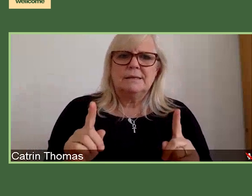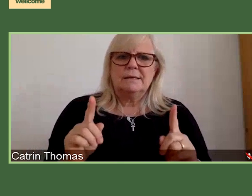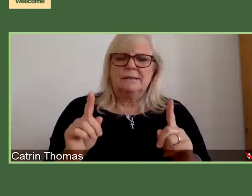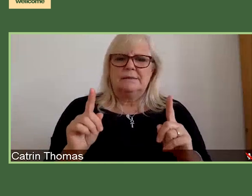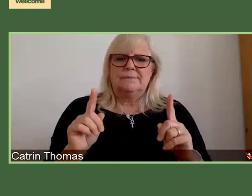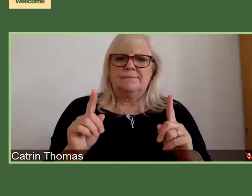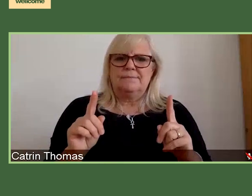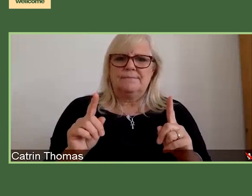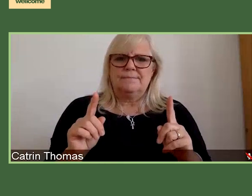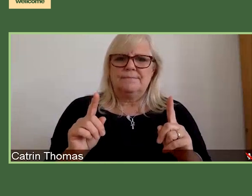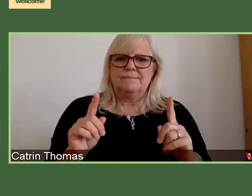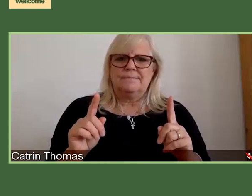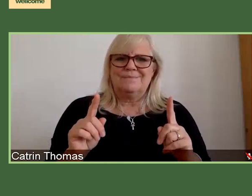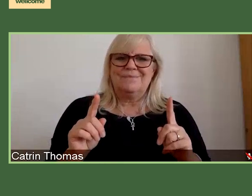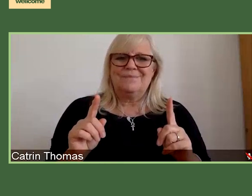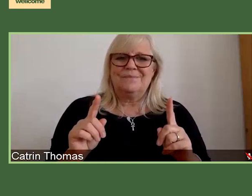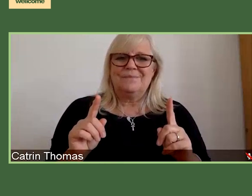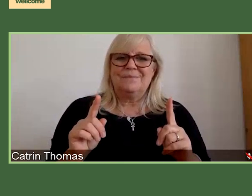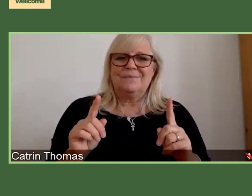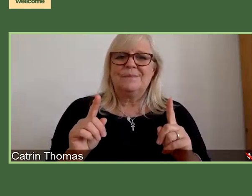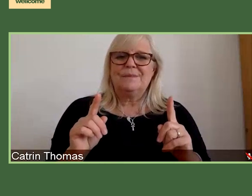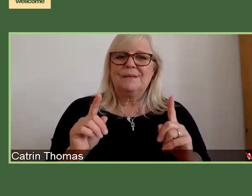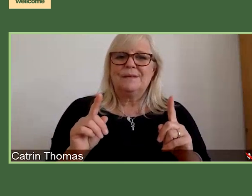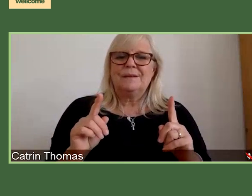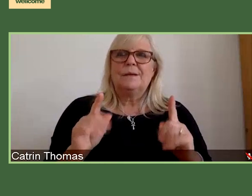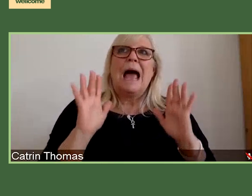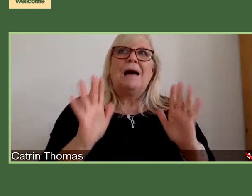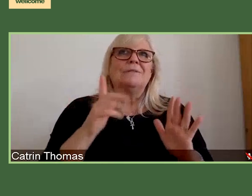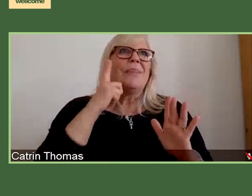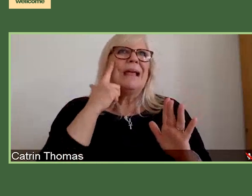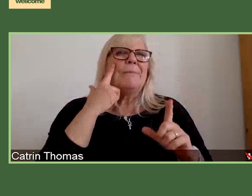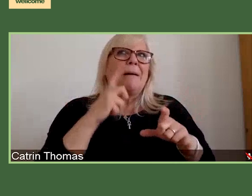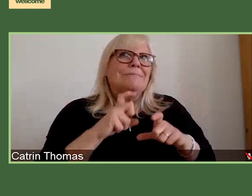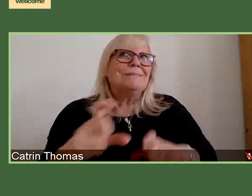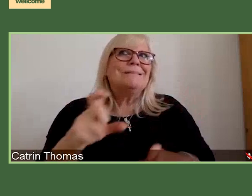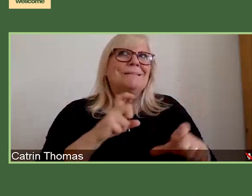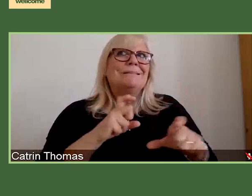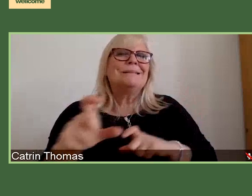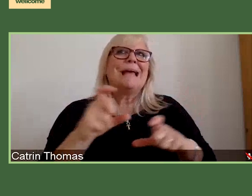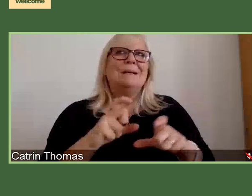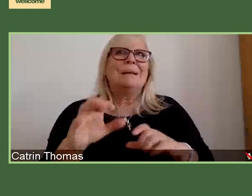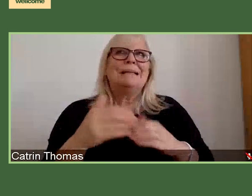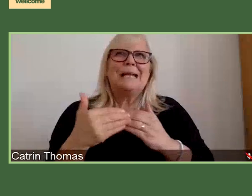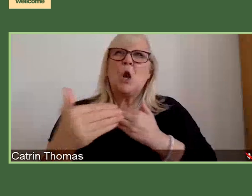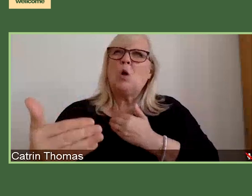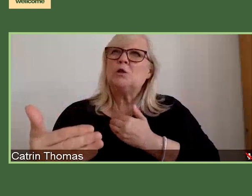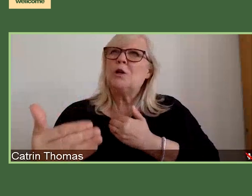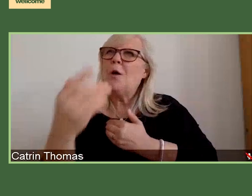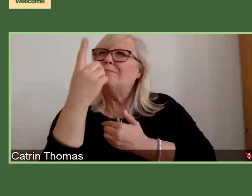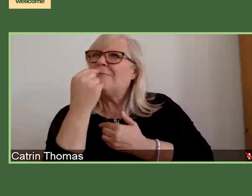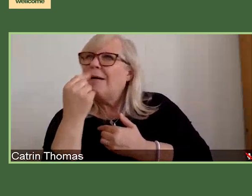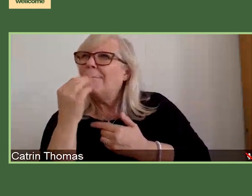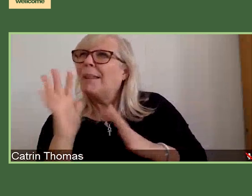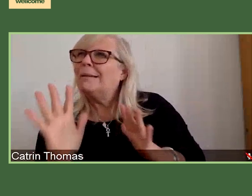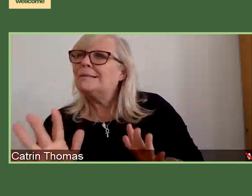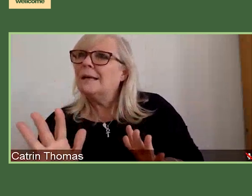thorny problem of sustainability, long term viability. I think we can kind of deal with that upfront